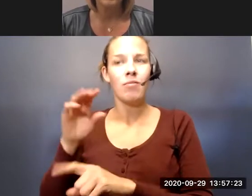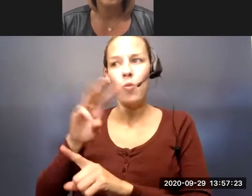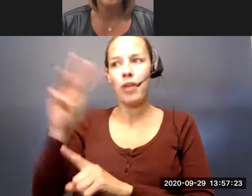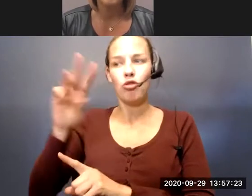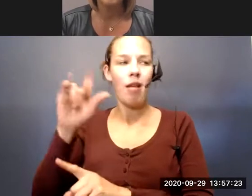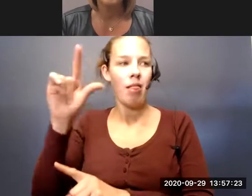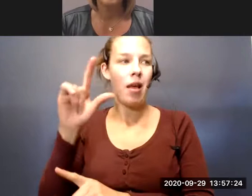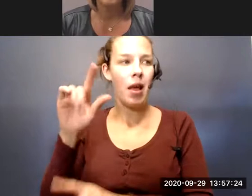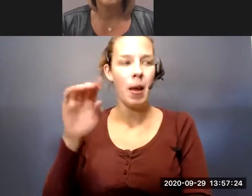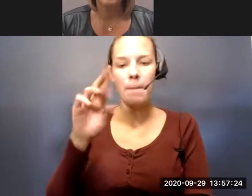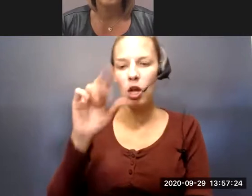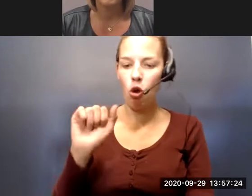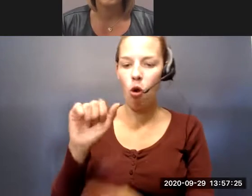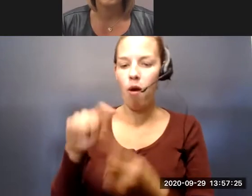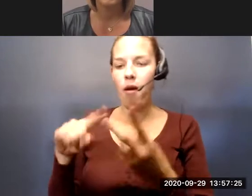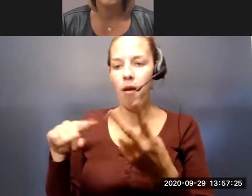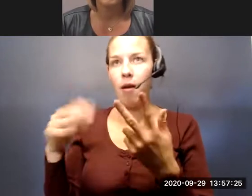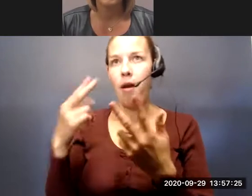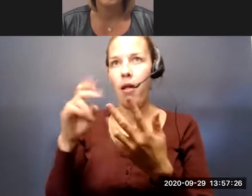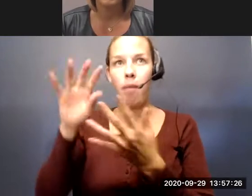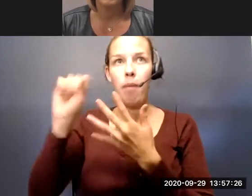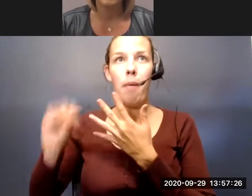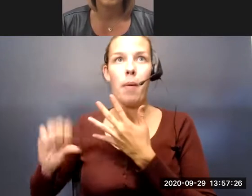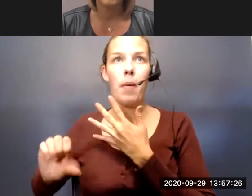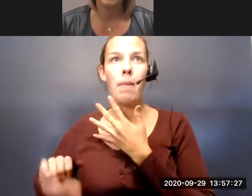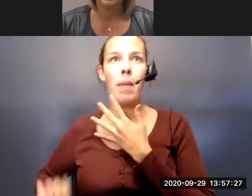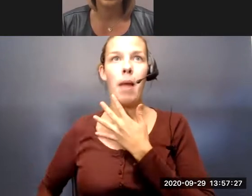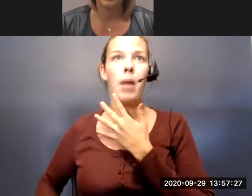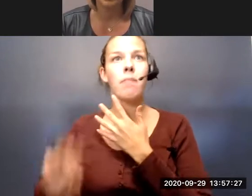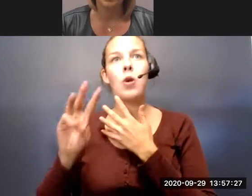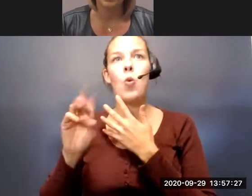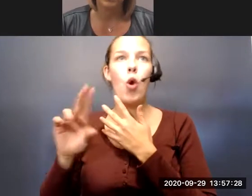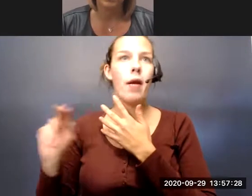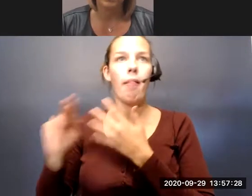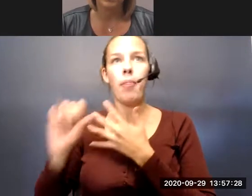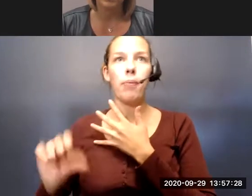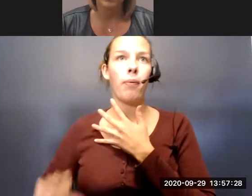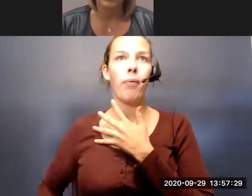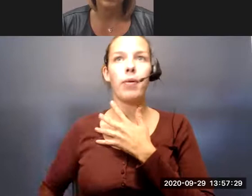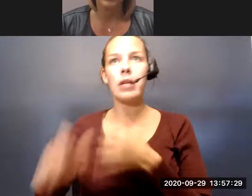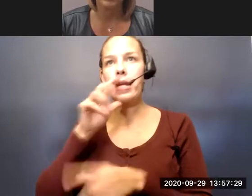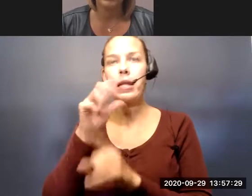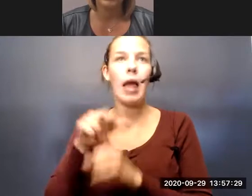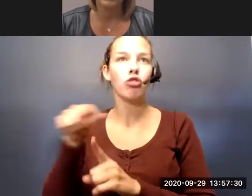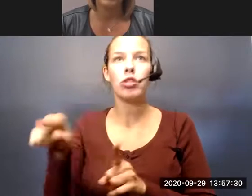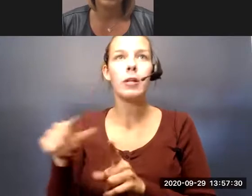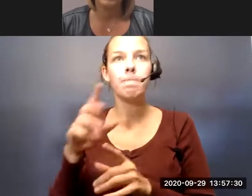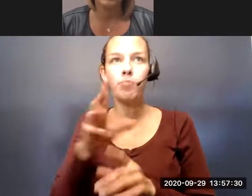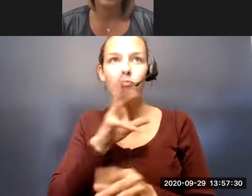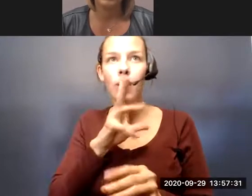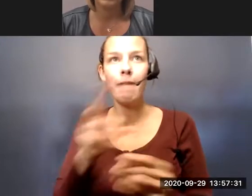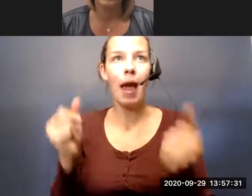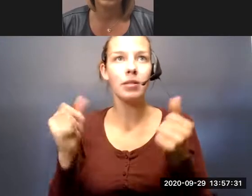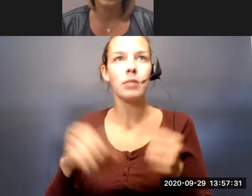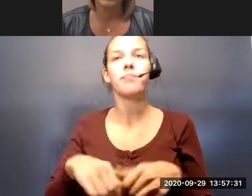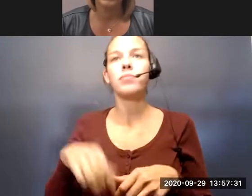Bureau, Henderson, Henry, Knox, McDonough, Mercer, LaSalle, Putnam, and Warren to give you a list of all of them. And we